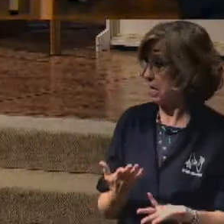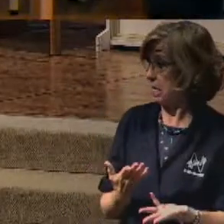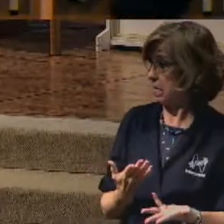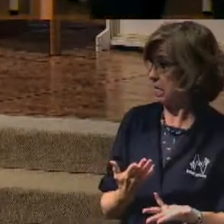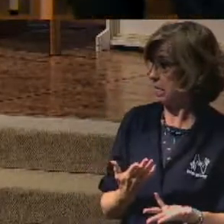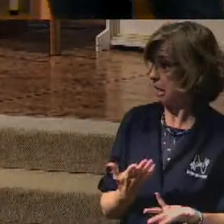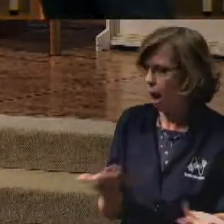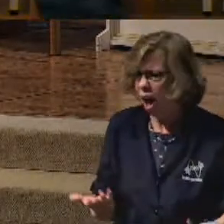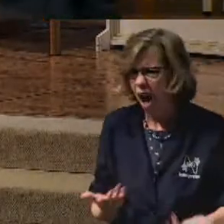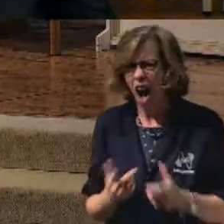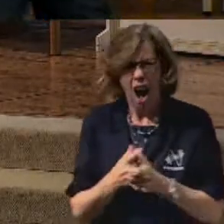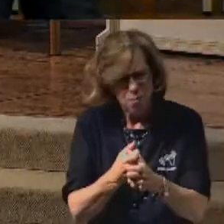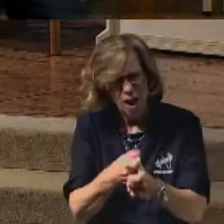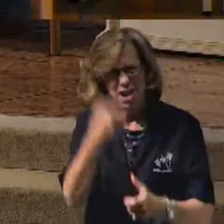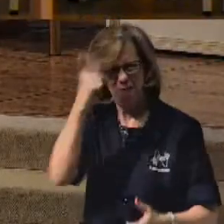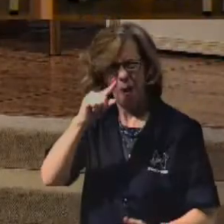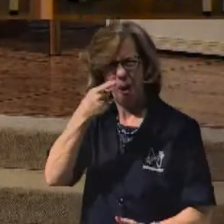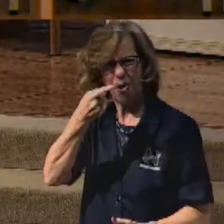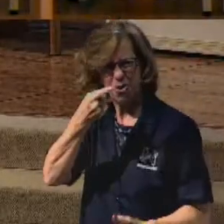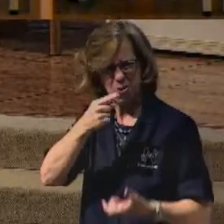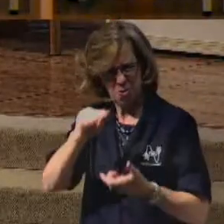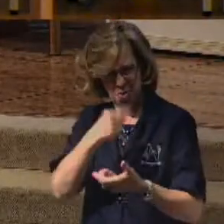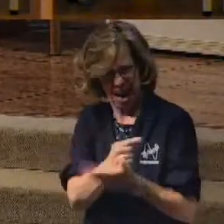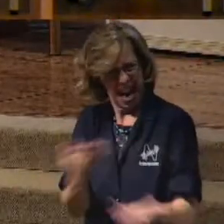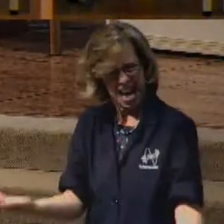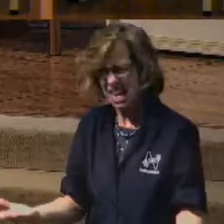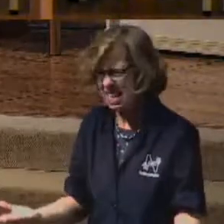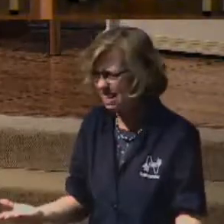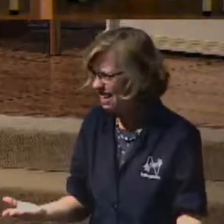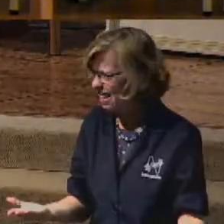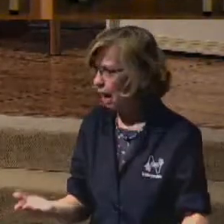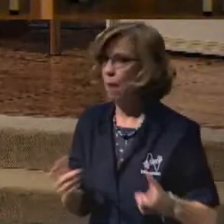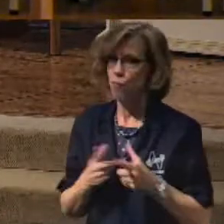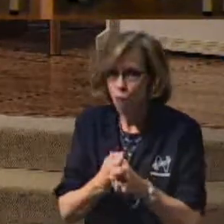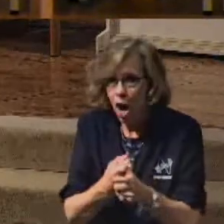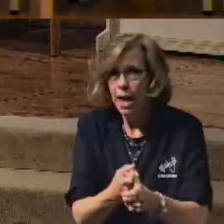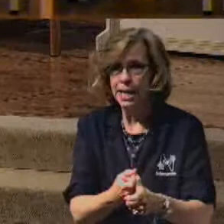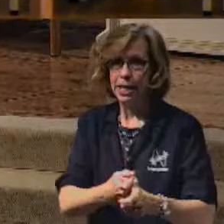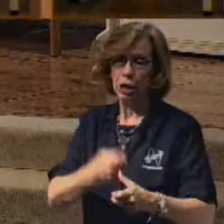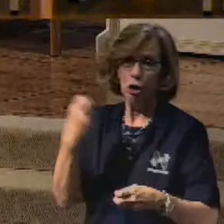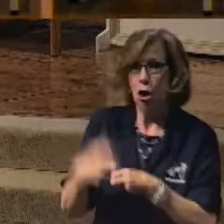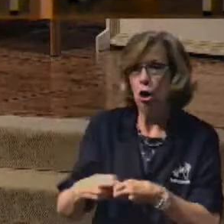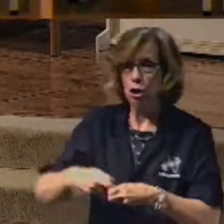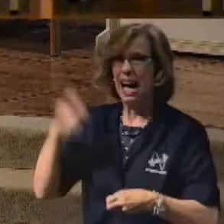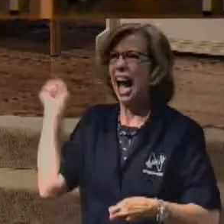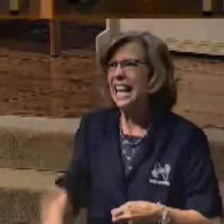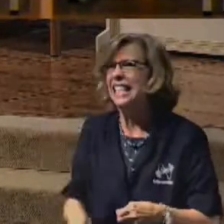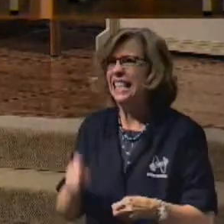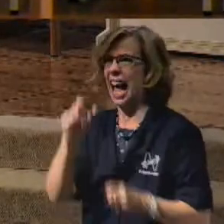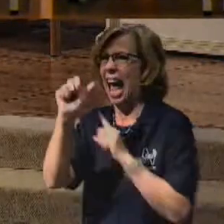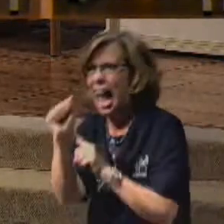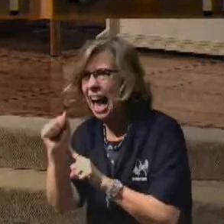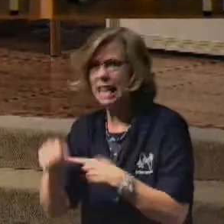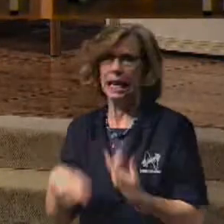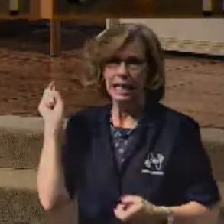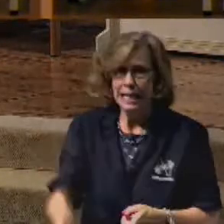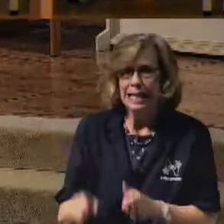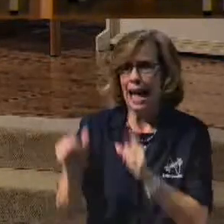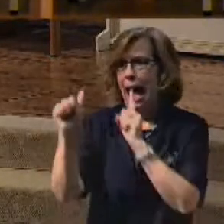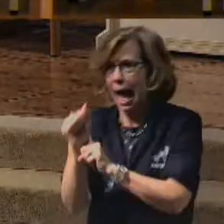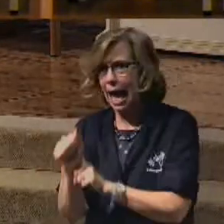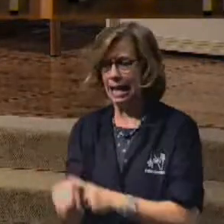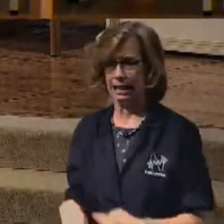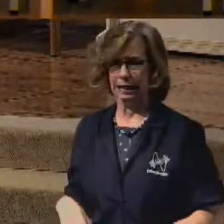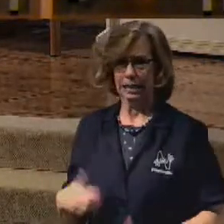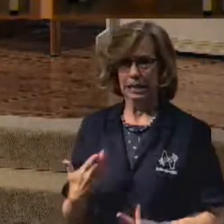And so I'm just running as hard as I can and I'm thinking I need an A. You know, it'd be terrible to pull